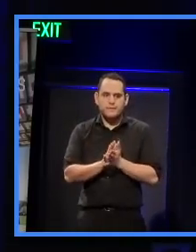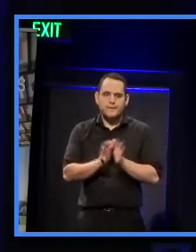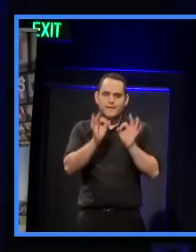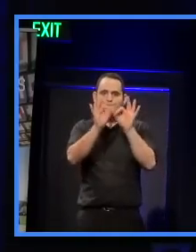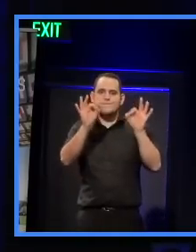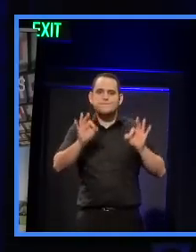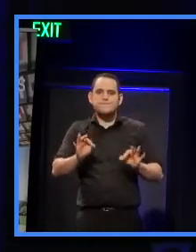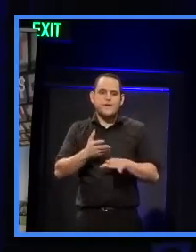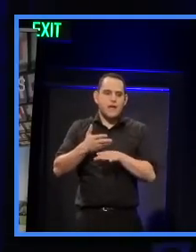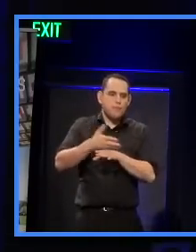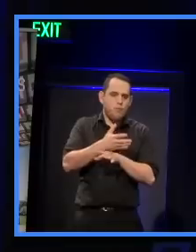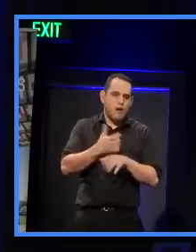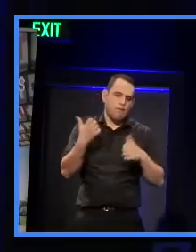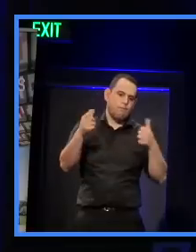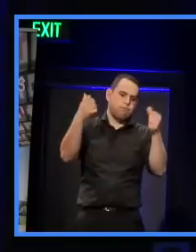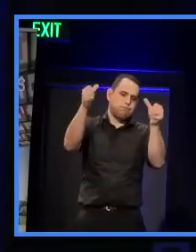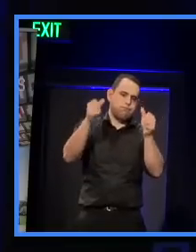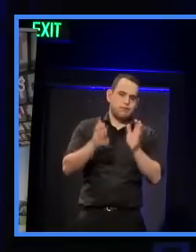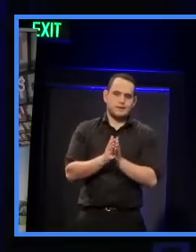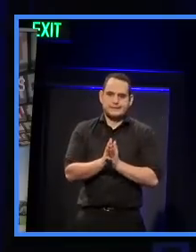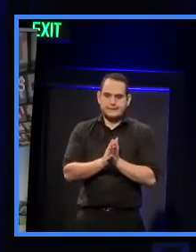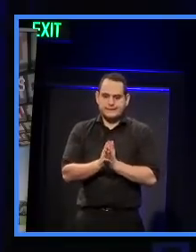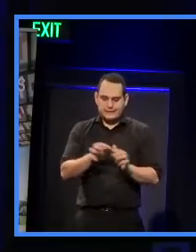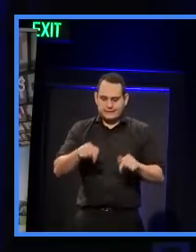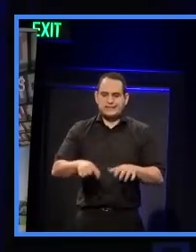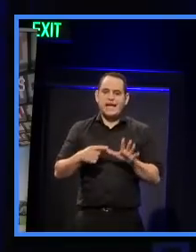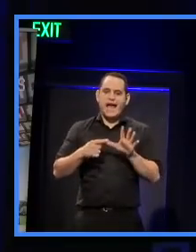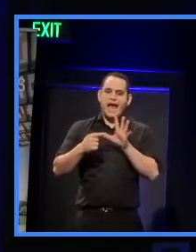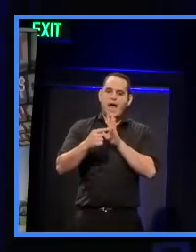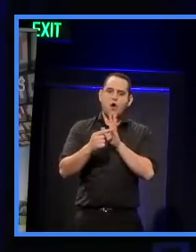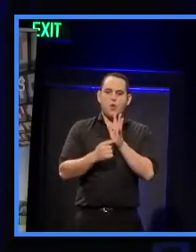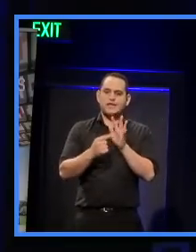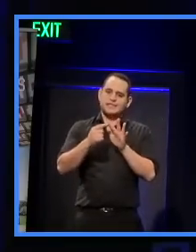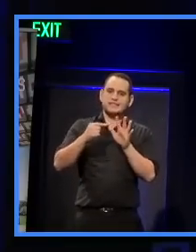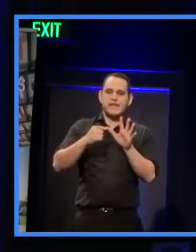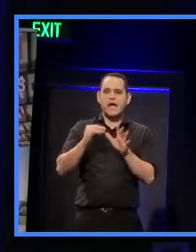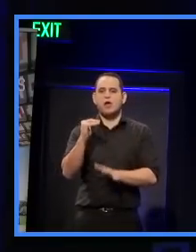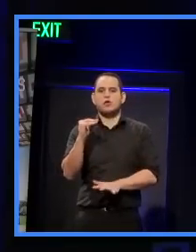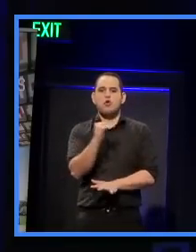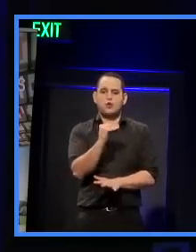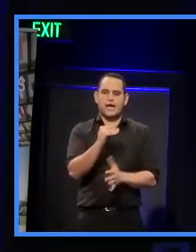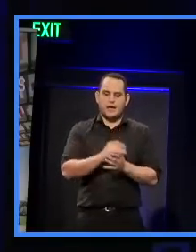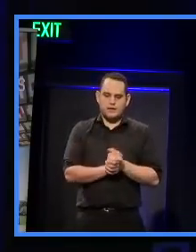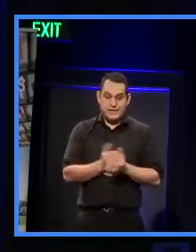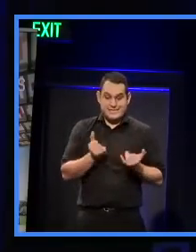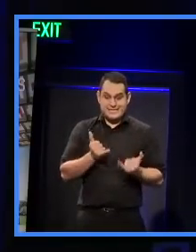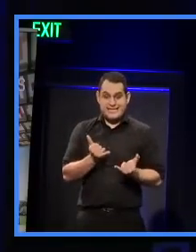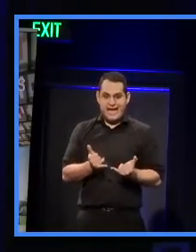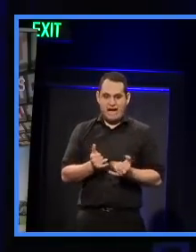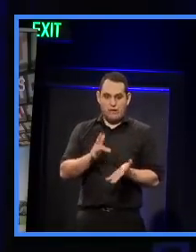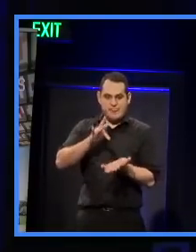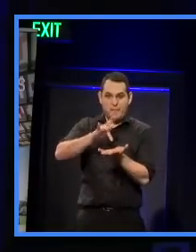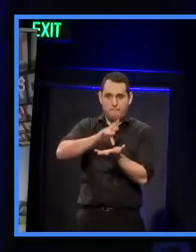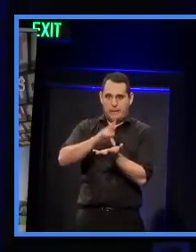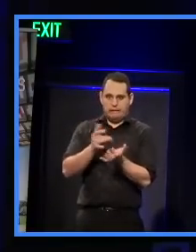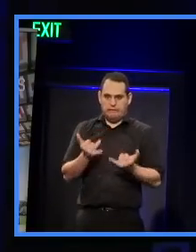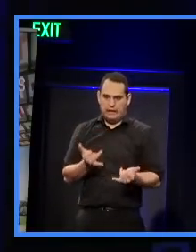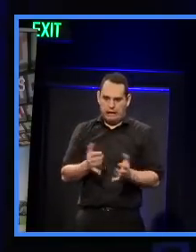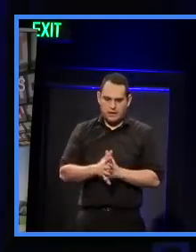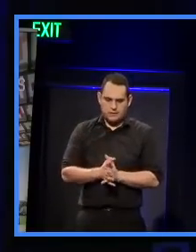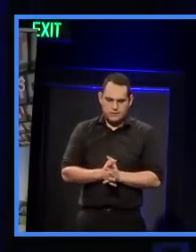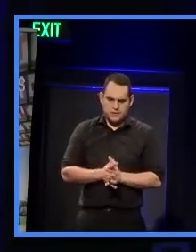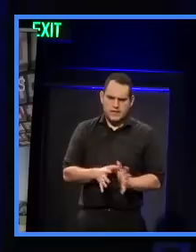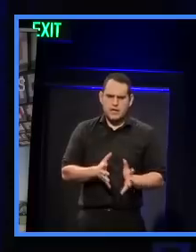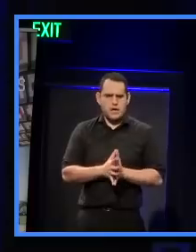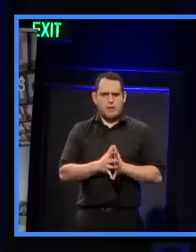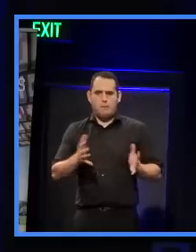frameworks that we're working on for the Aotea quarter. Now, obviously, we're sitting right in the middle of it. And there are the big